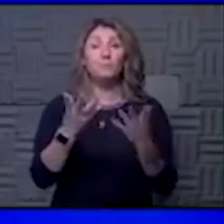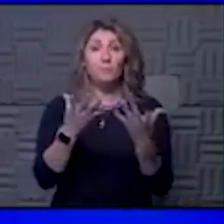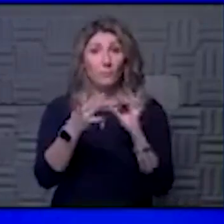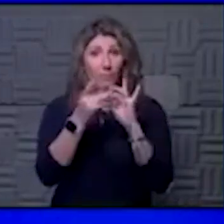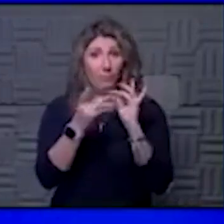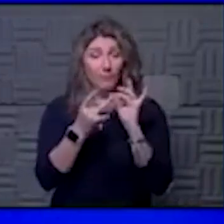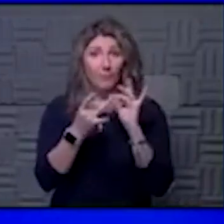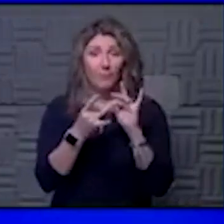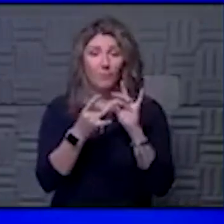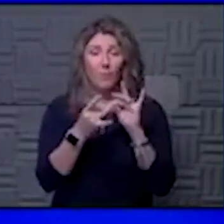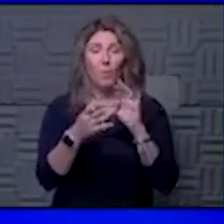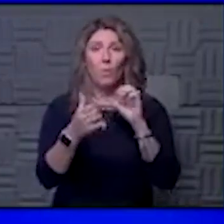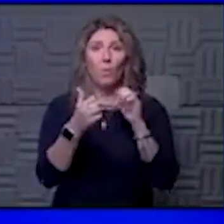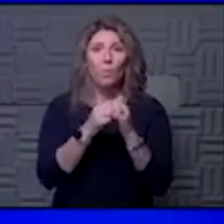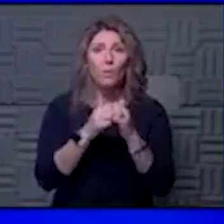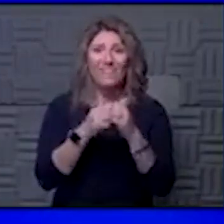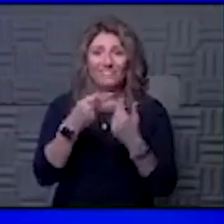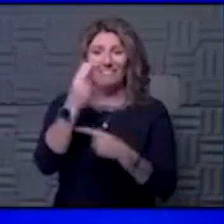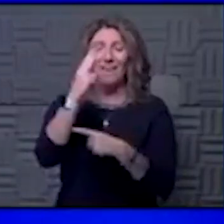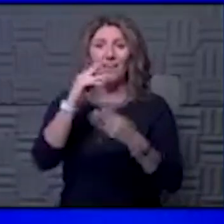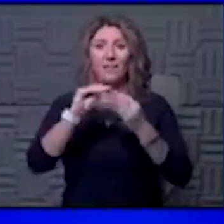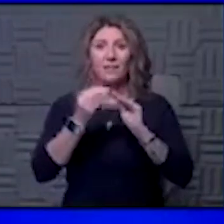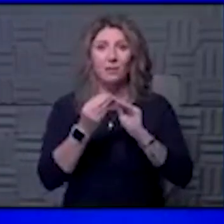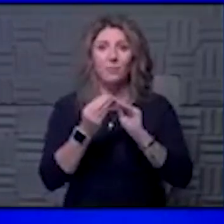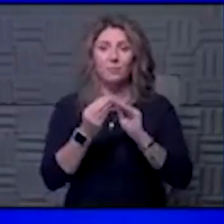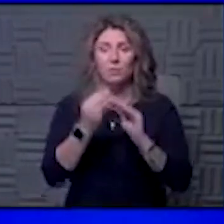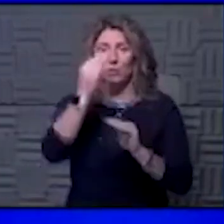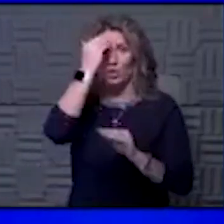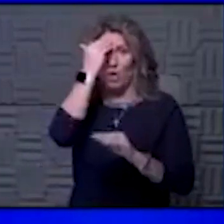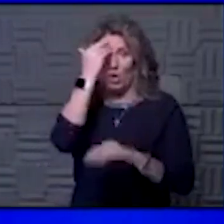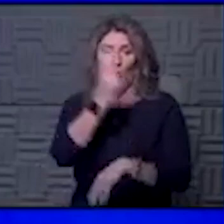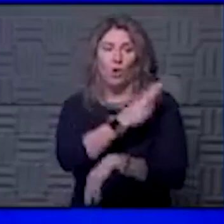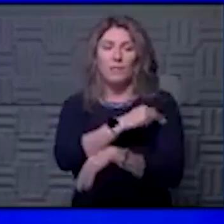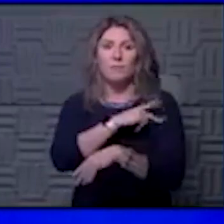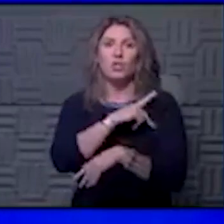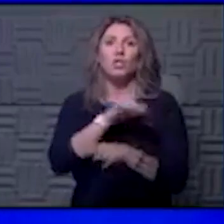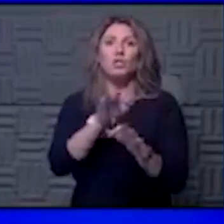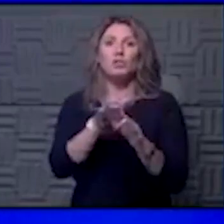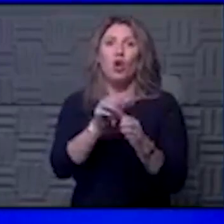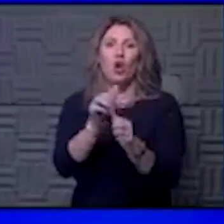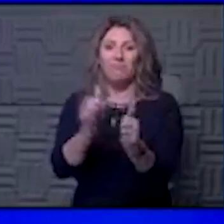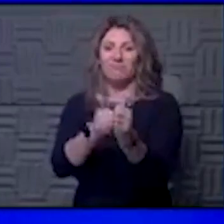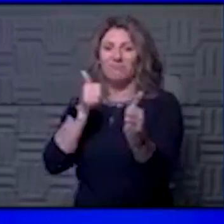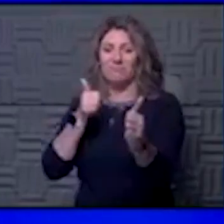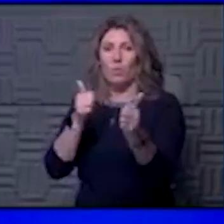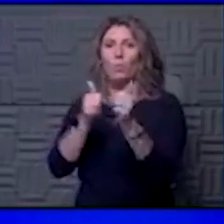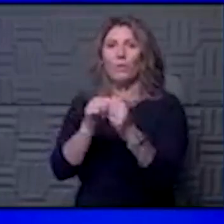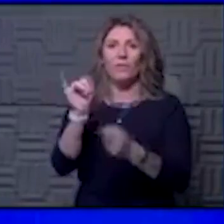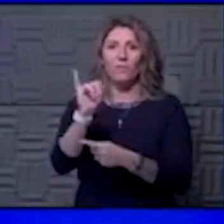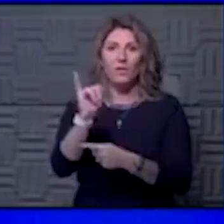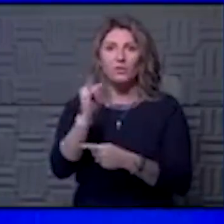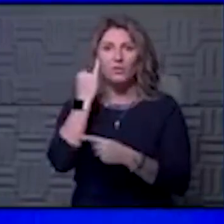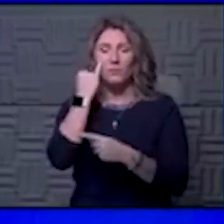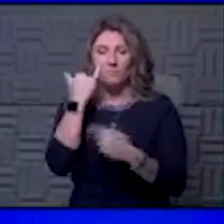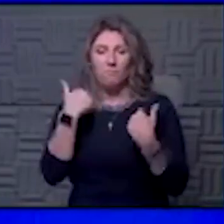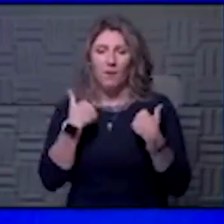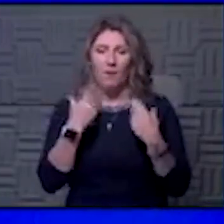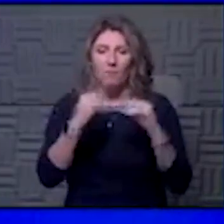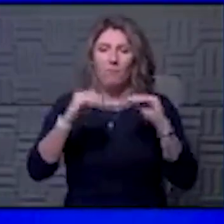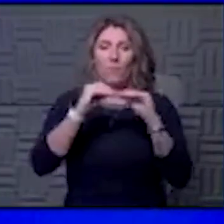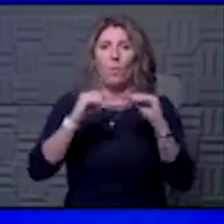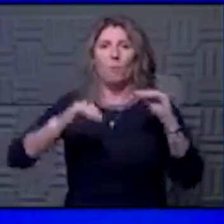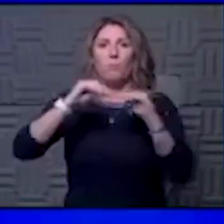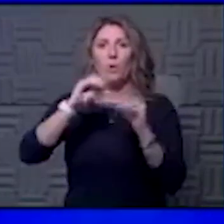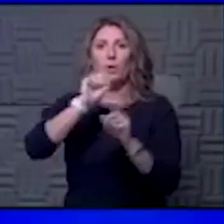with those higher numbers, we know that hospitalizations lag behind infections. So if you have more and more